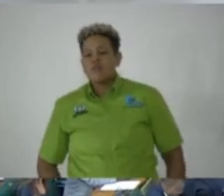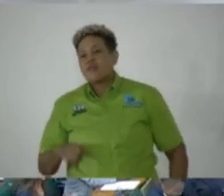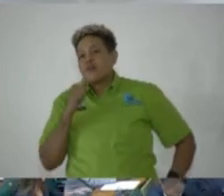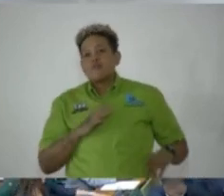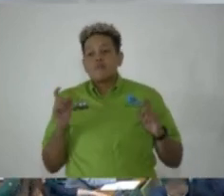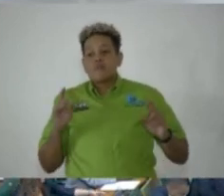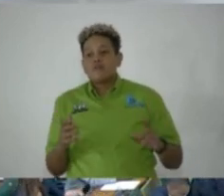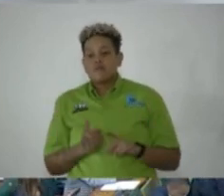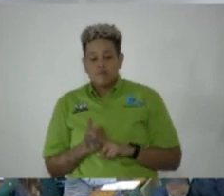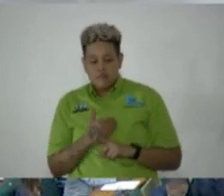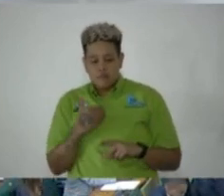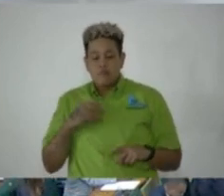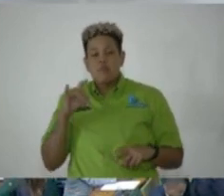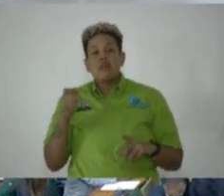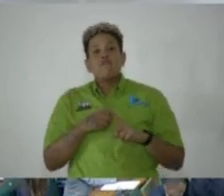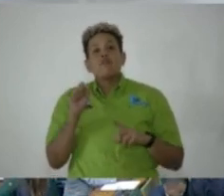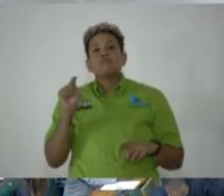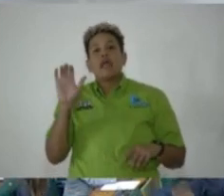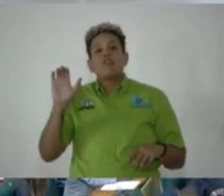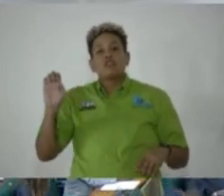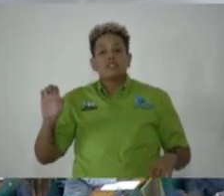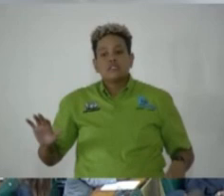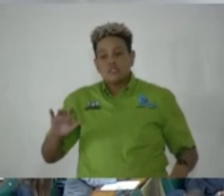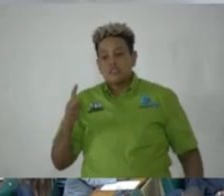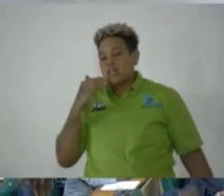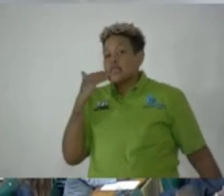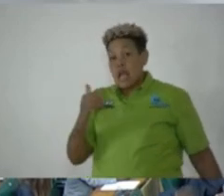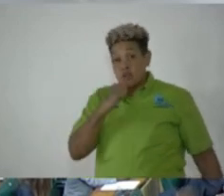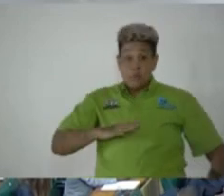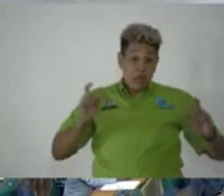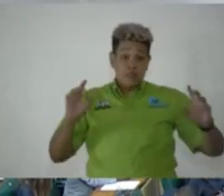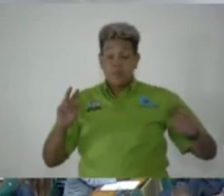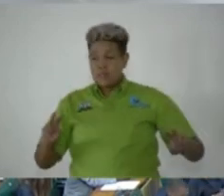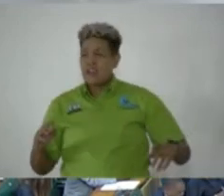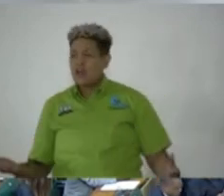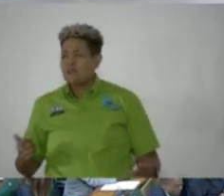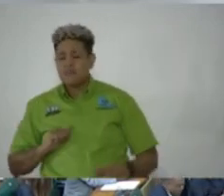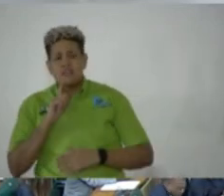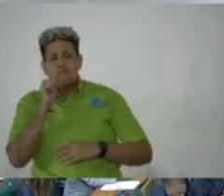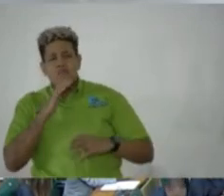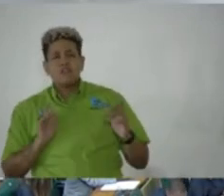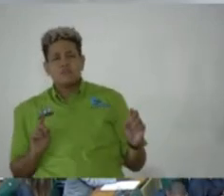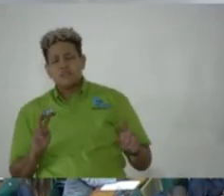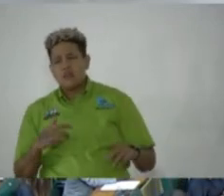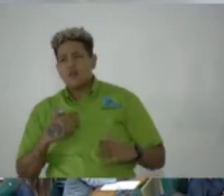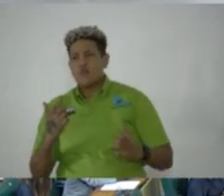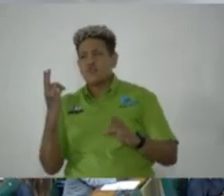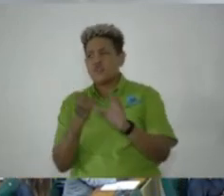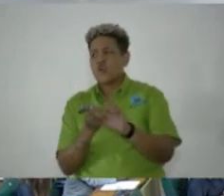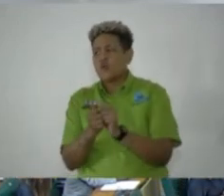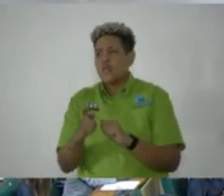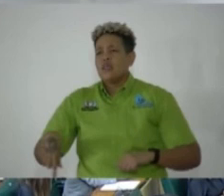Speaker. Daley from St. Catherine Eastern. Thank you very much, Madam Speaker. Madam Speaker, I want to join